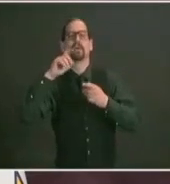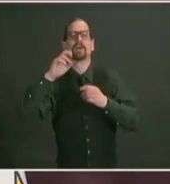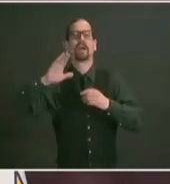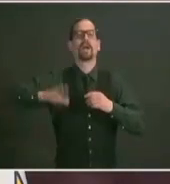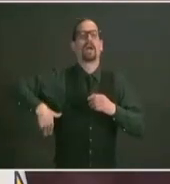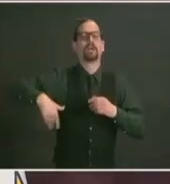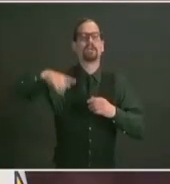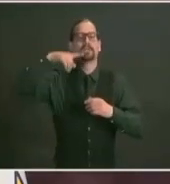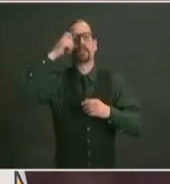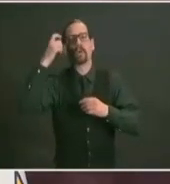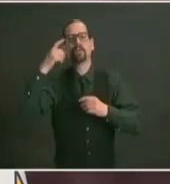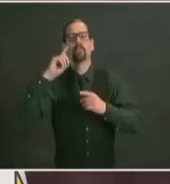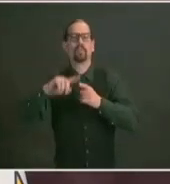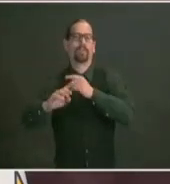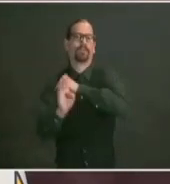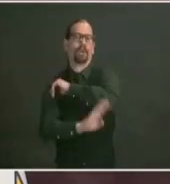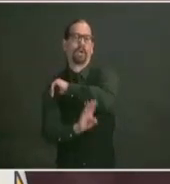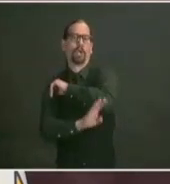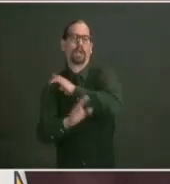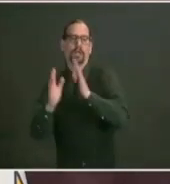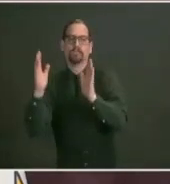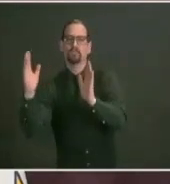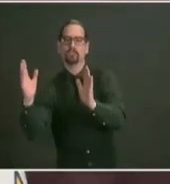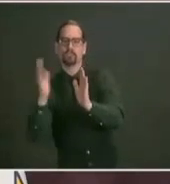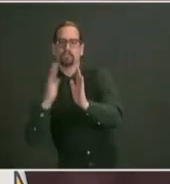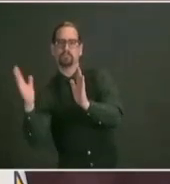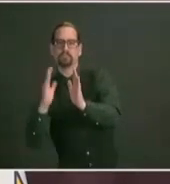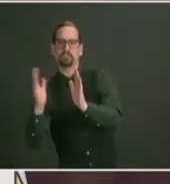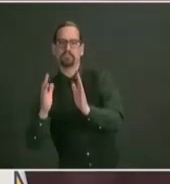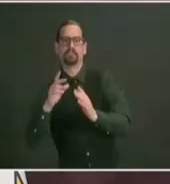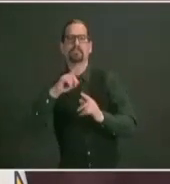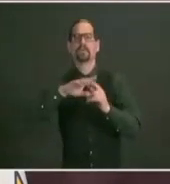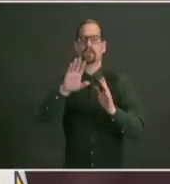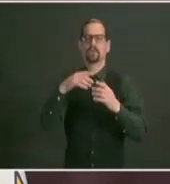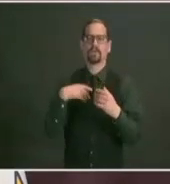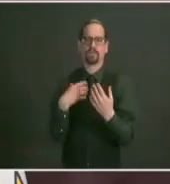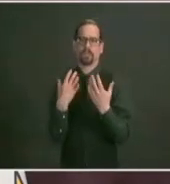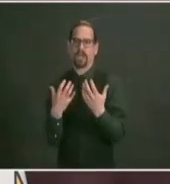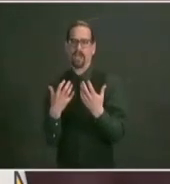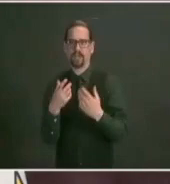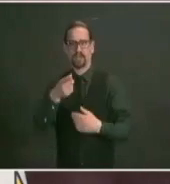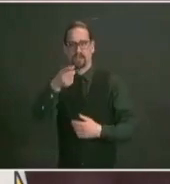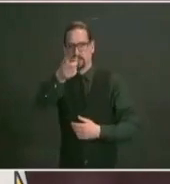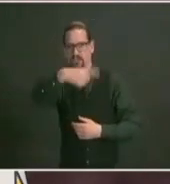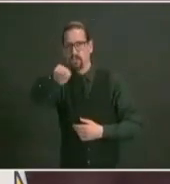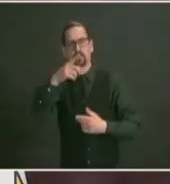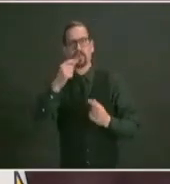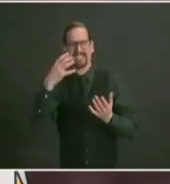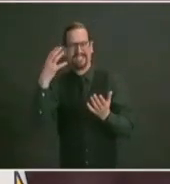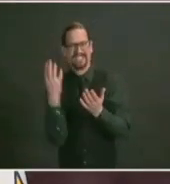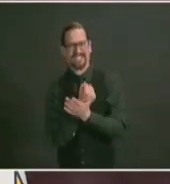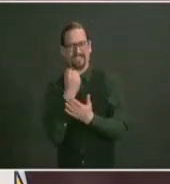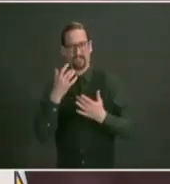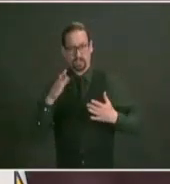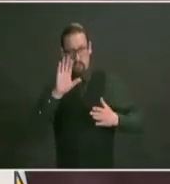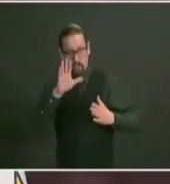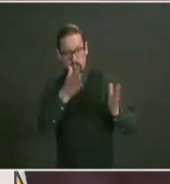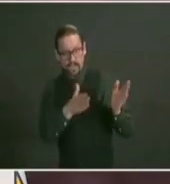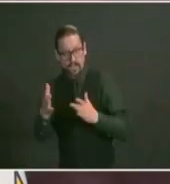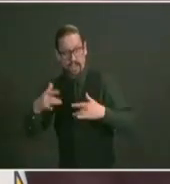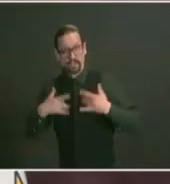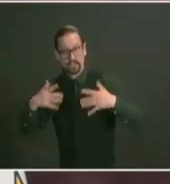we want to begin inventorying those events events so the governor and we can review that inventory